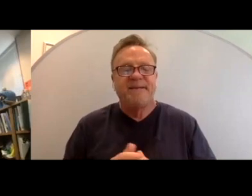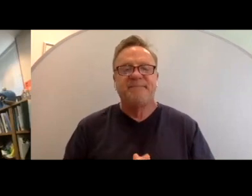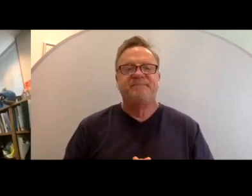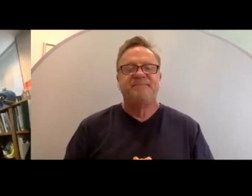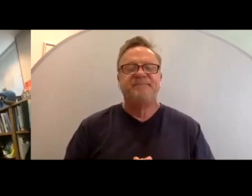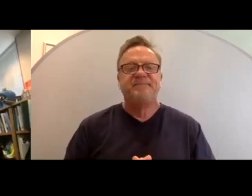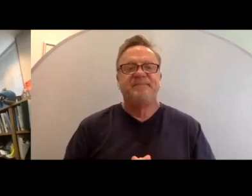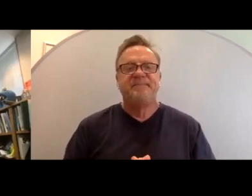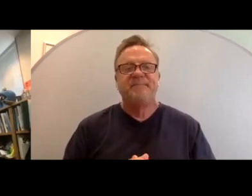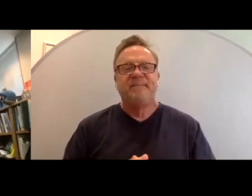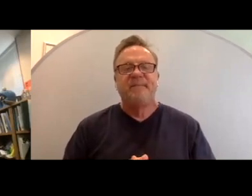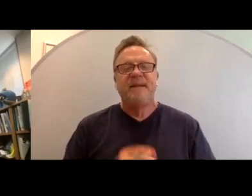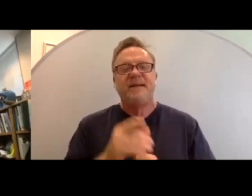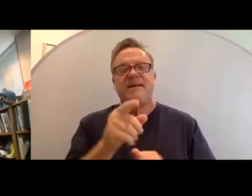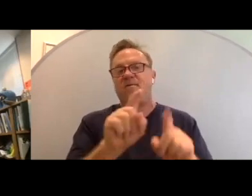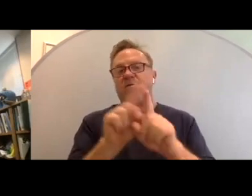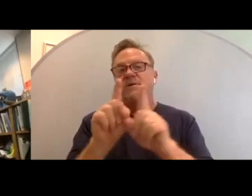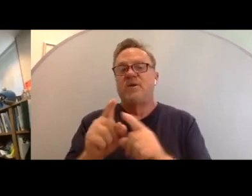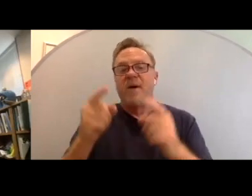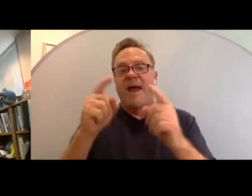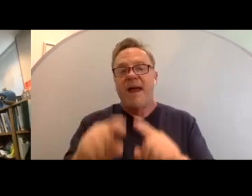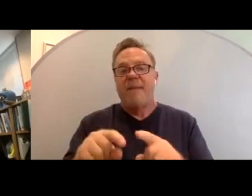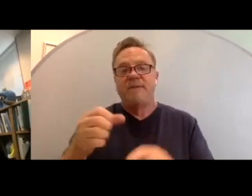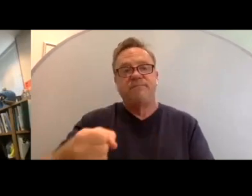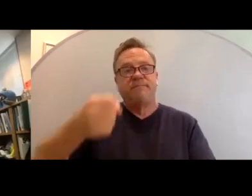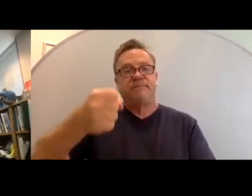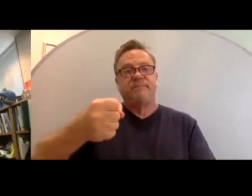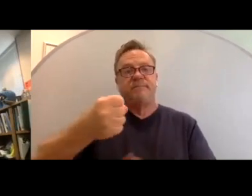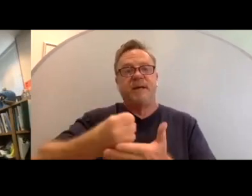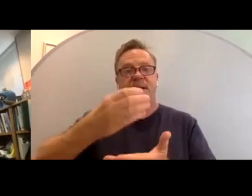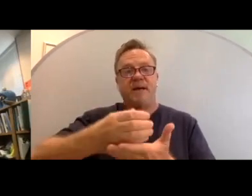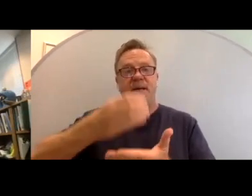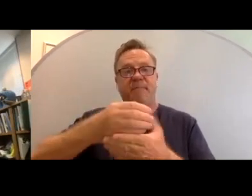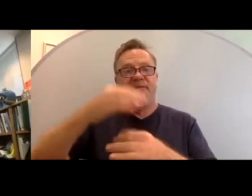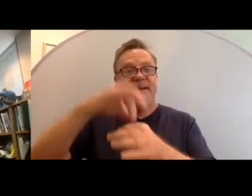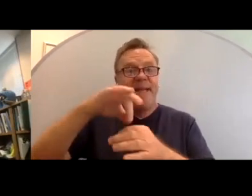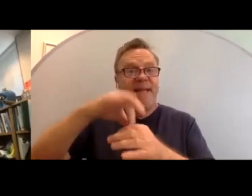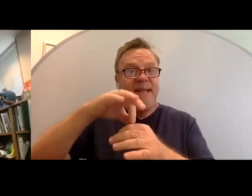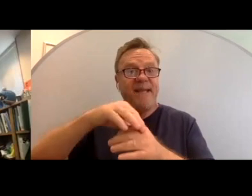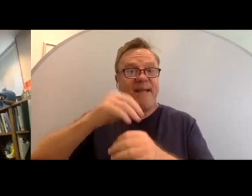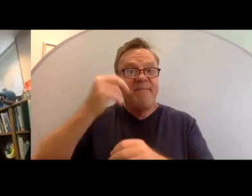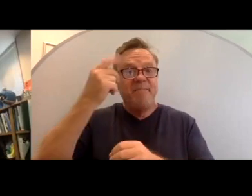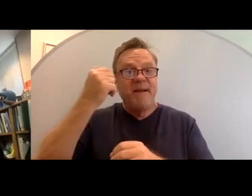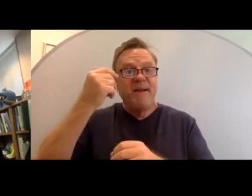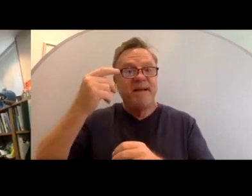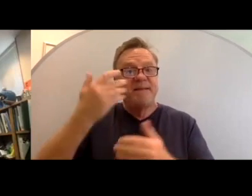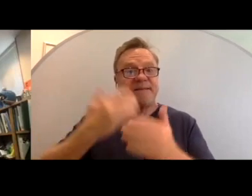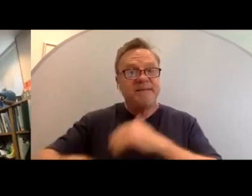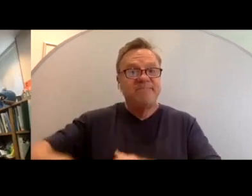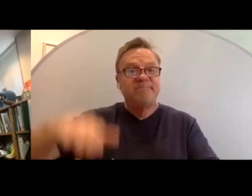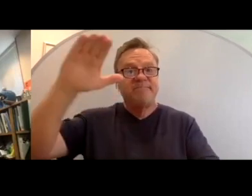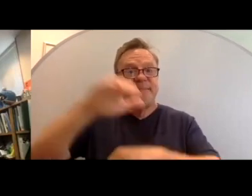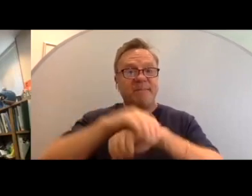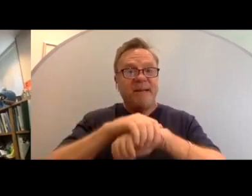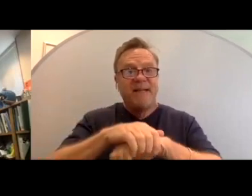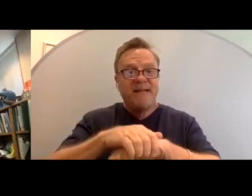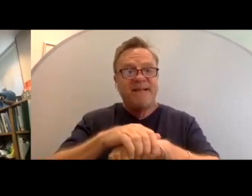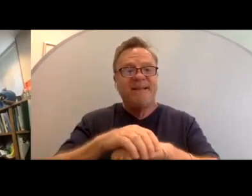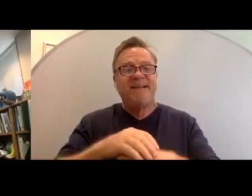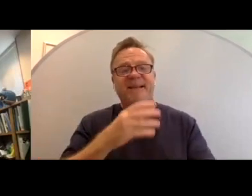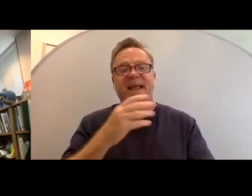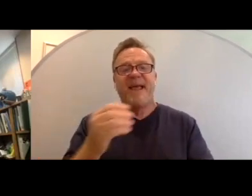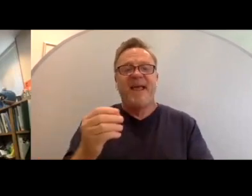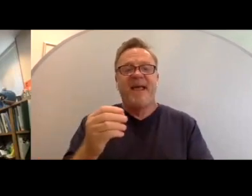And he also happens to be holding a cup of tea because he was British by upbringing and always told me that